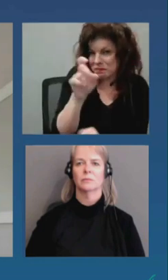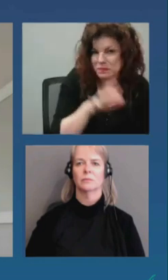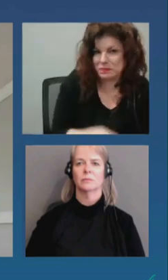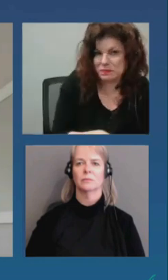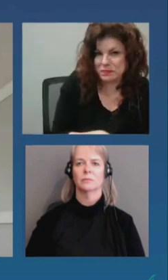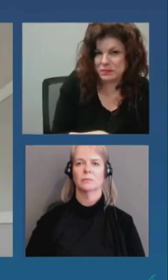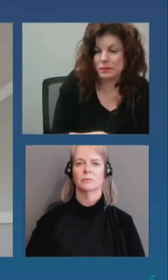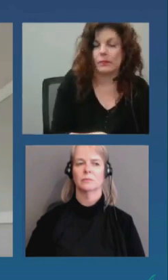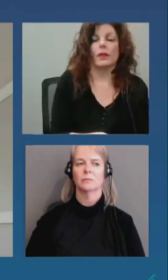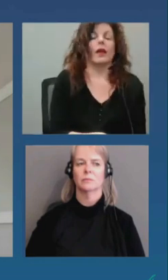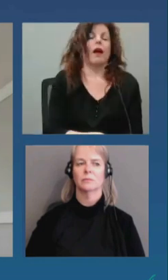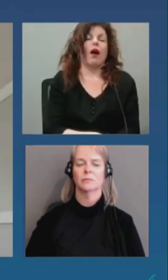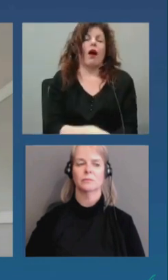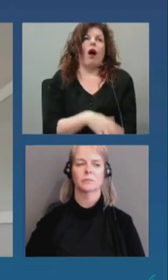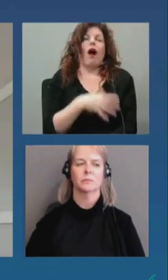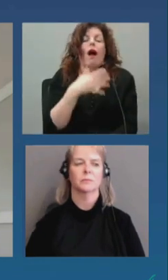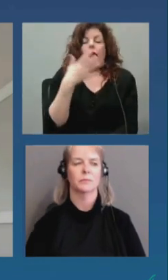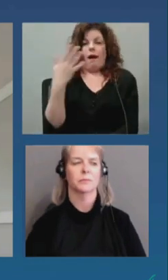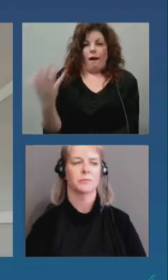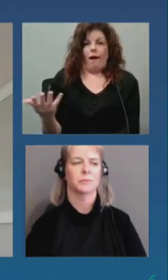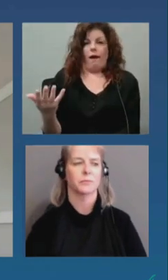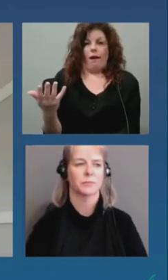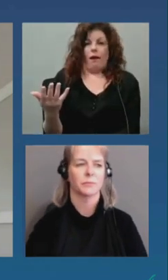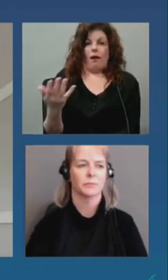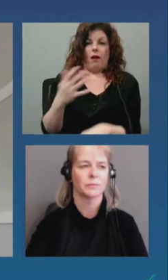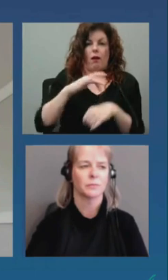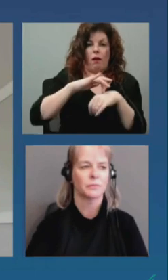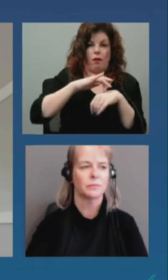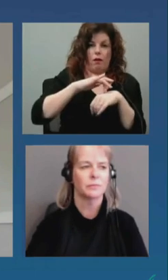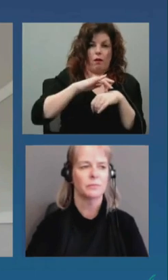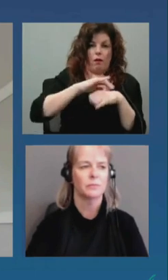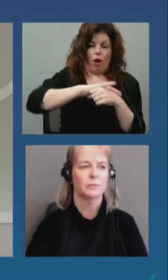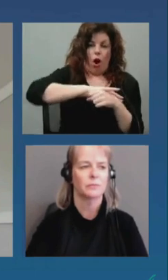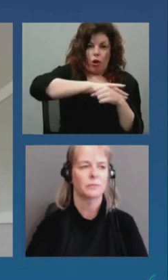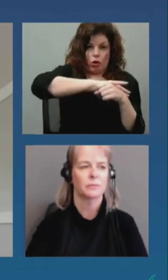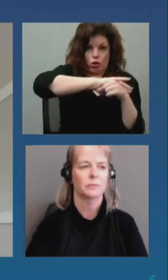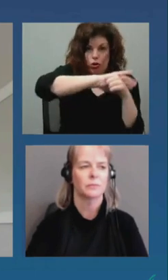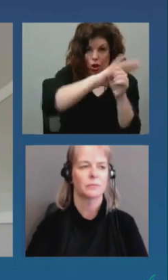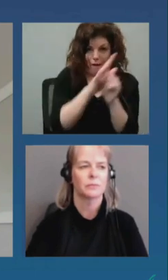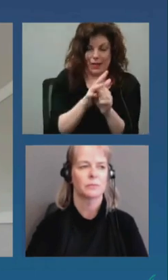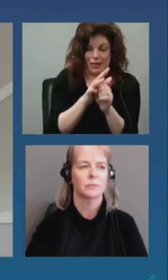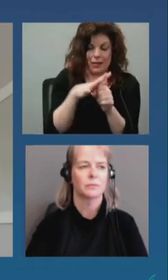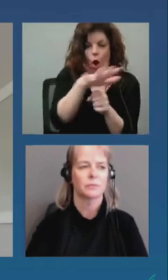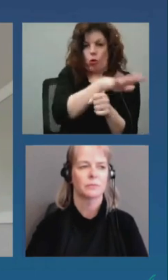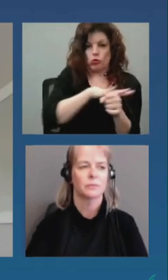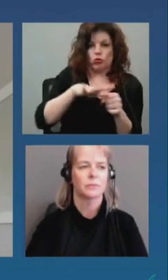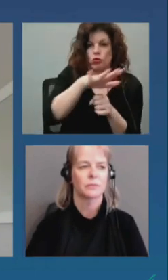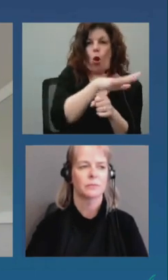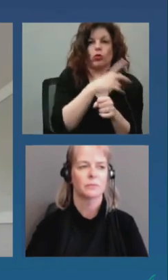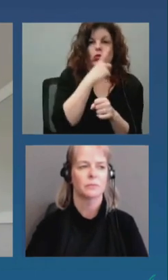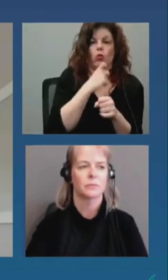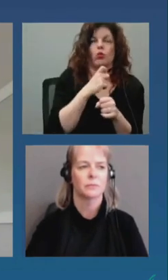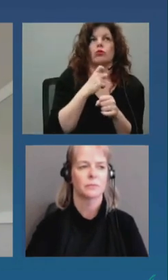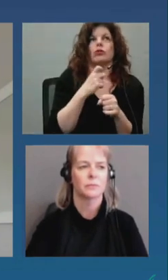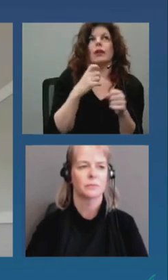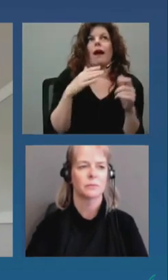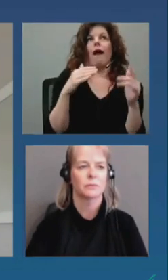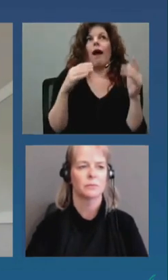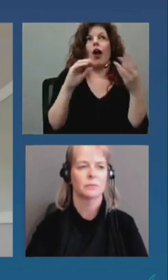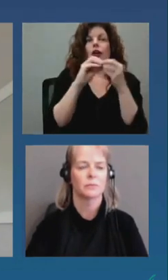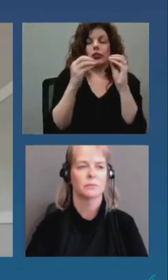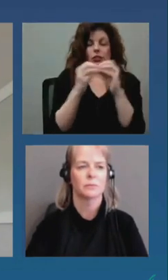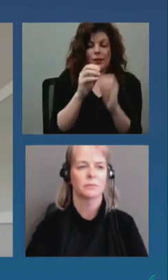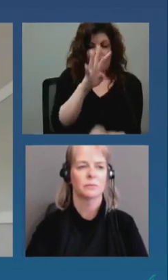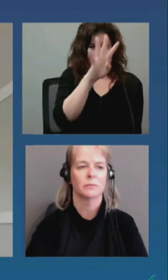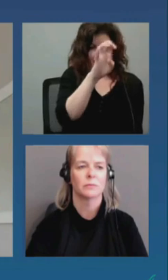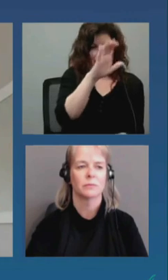le niveau de COVID dans notre communauté pour la zone rouge c'était 40 par 100